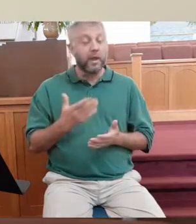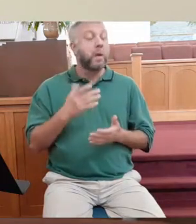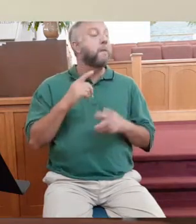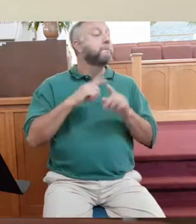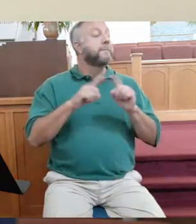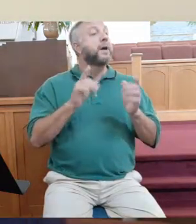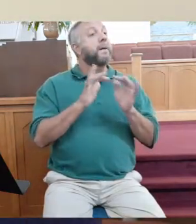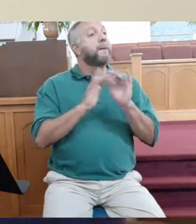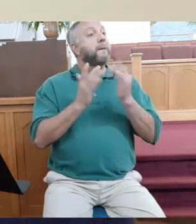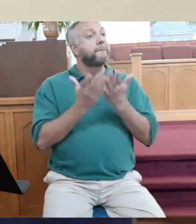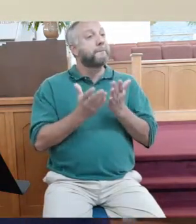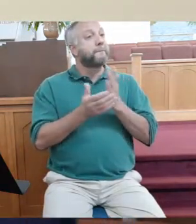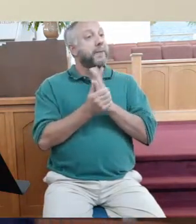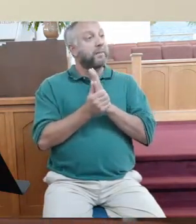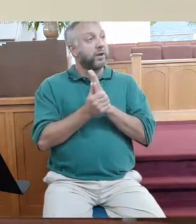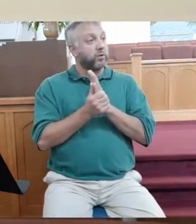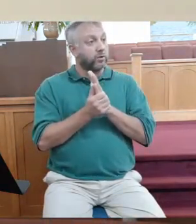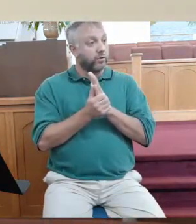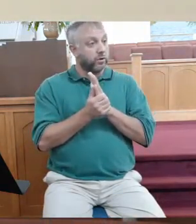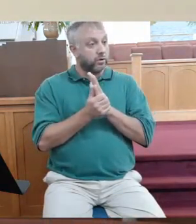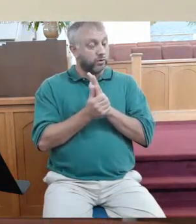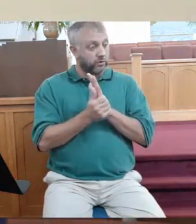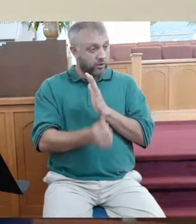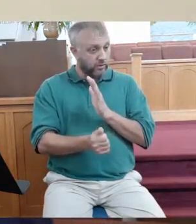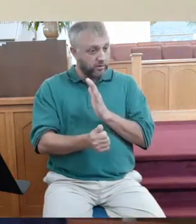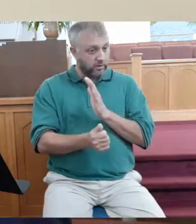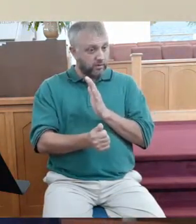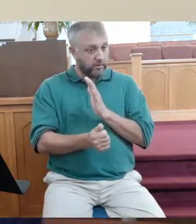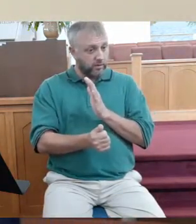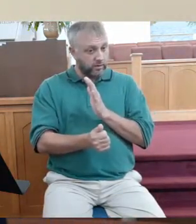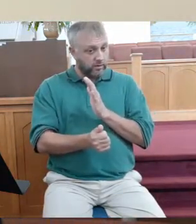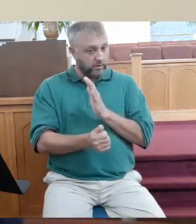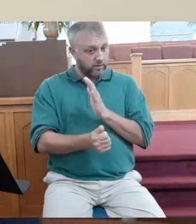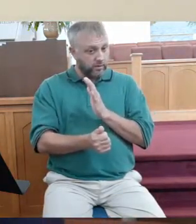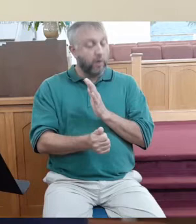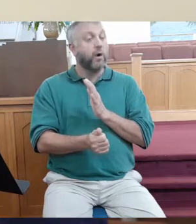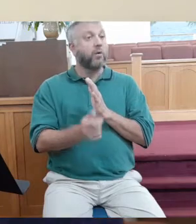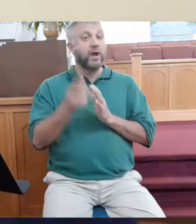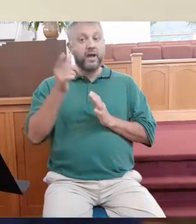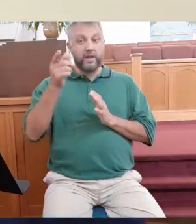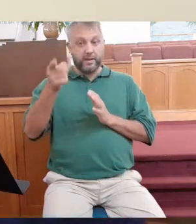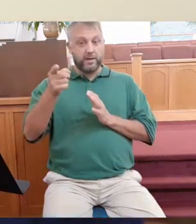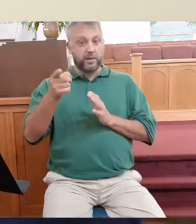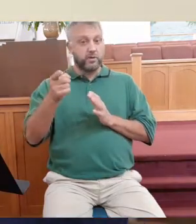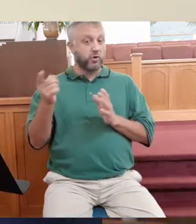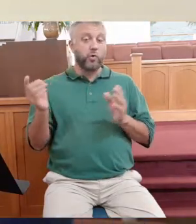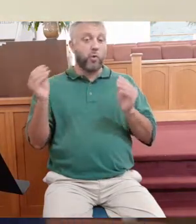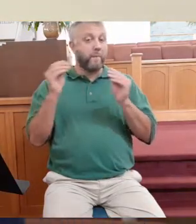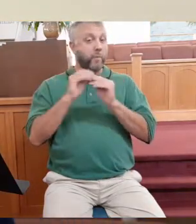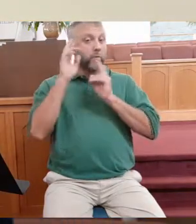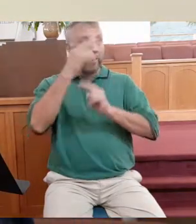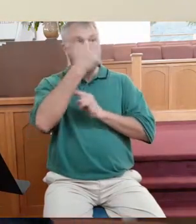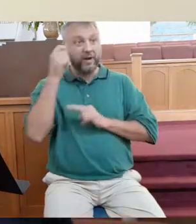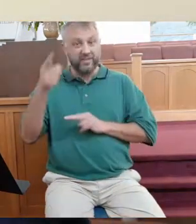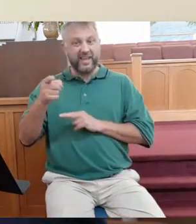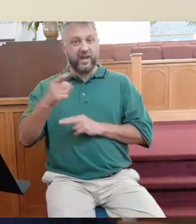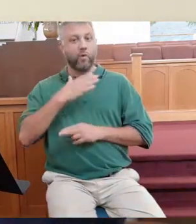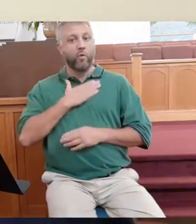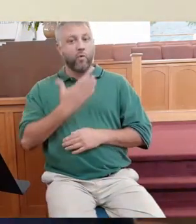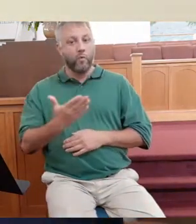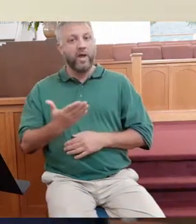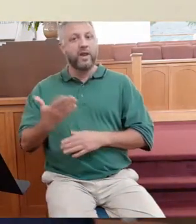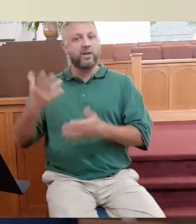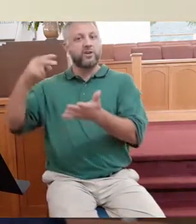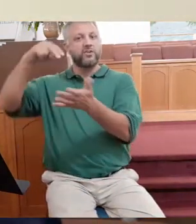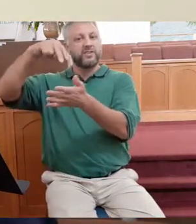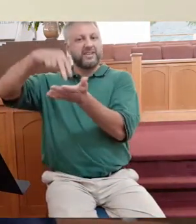scholars say these guys are to be more honored than the six o'clock workers because they were willing to wait it out all day for the opportunity to just simply